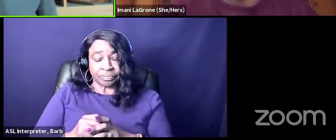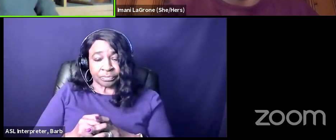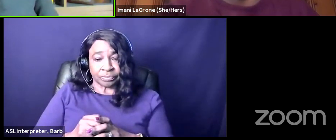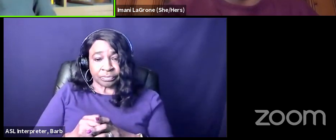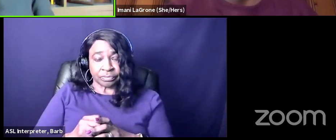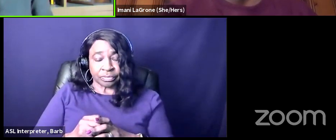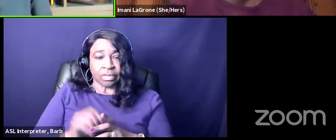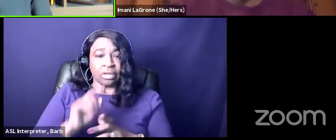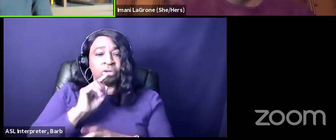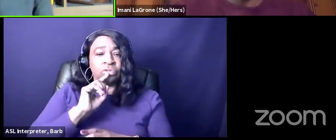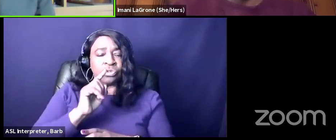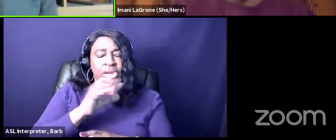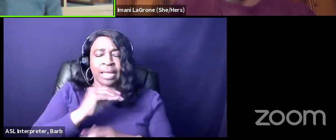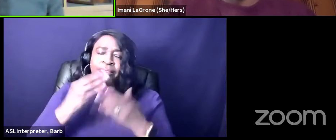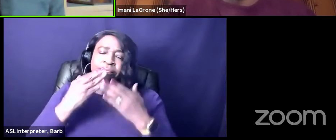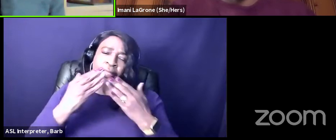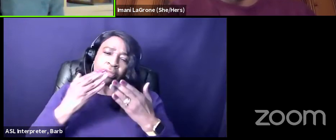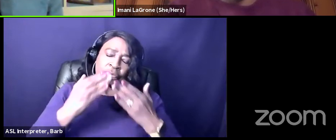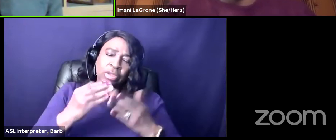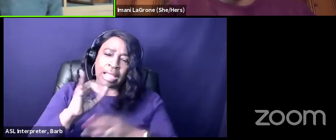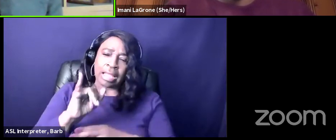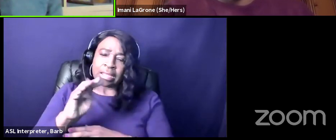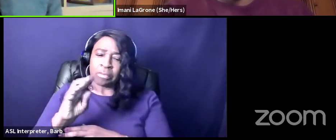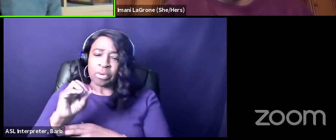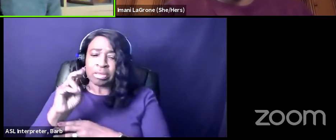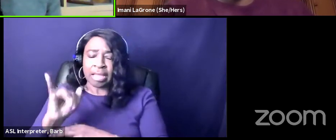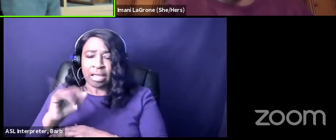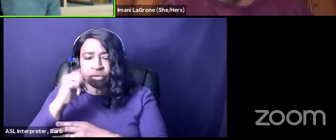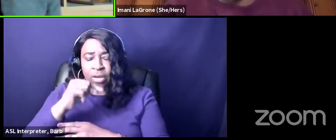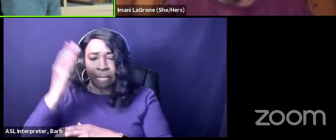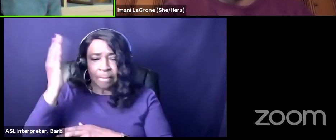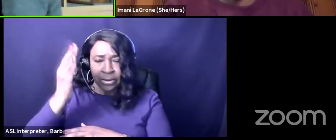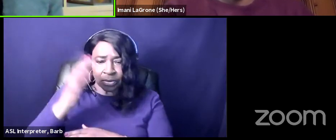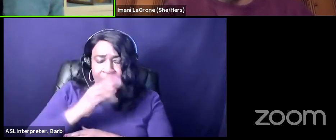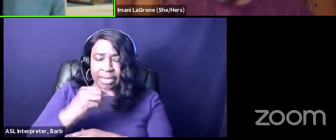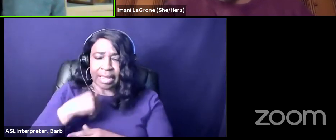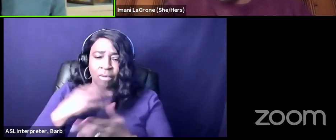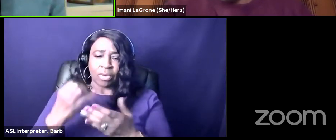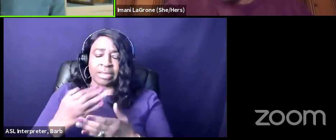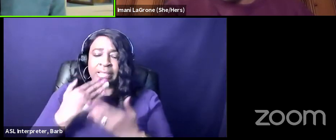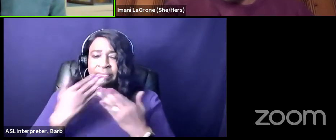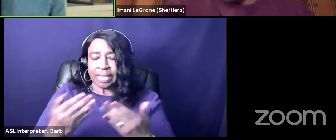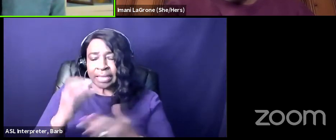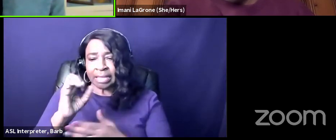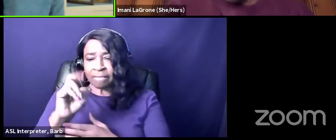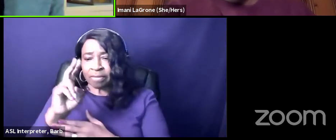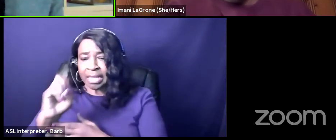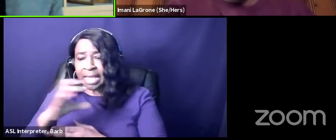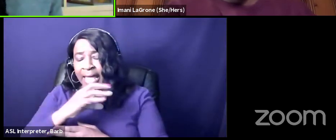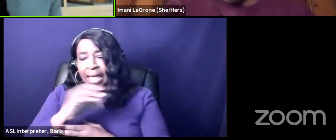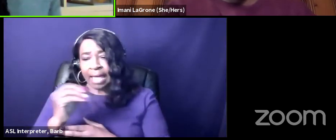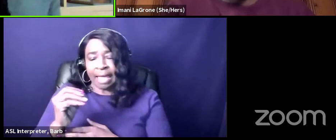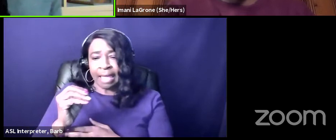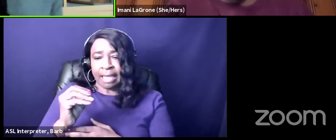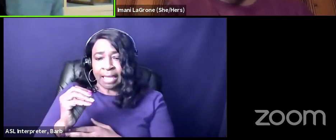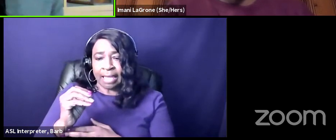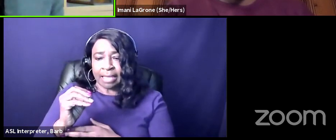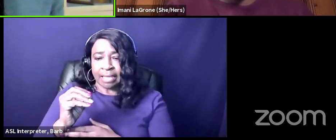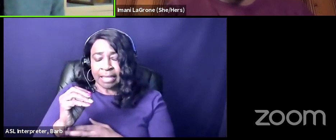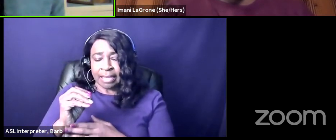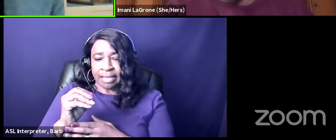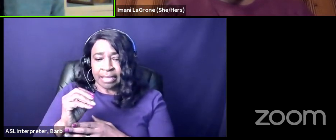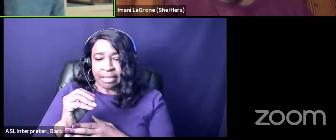sure and thank you so much imani uh for moderating and i want to thank eve and uh who's the uh sianda